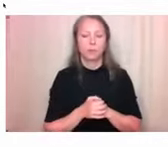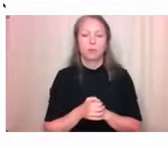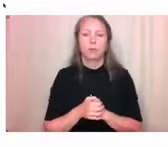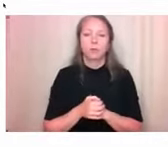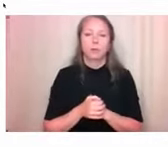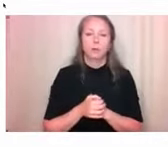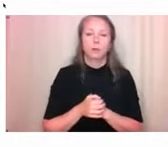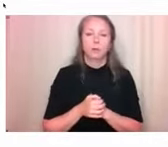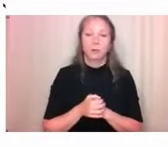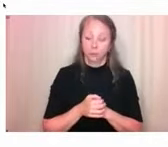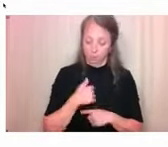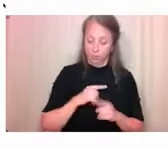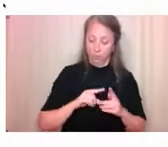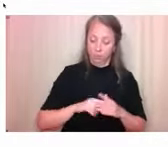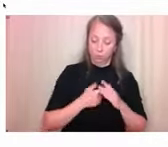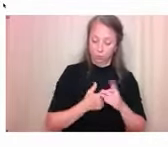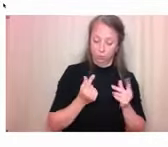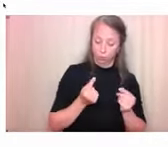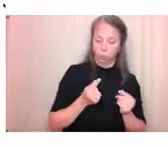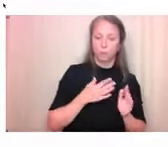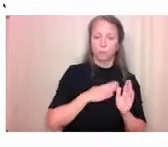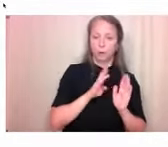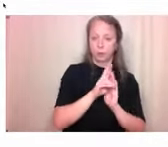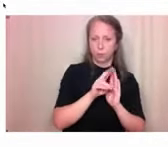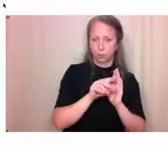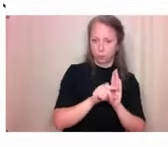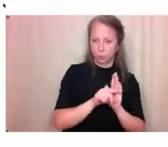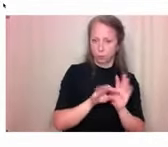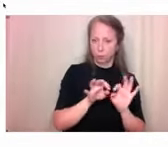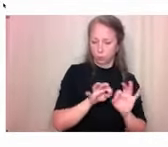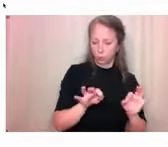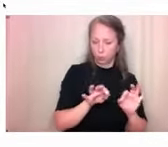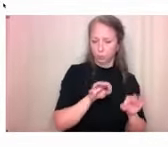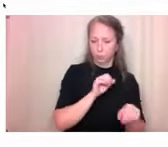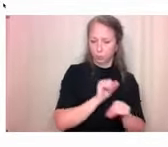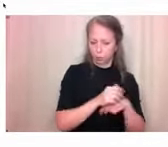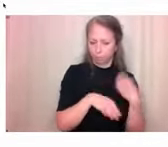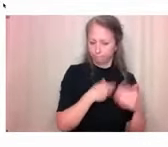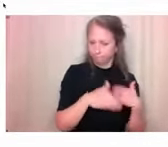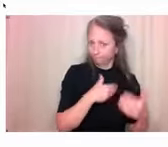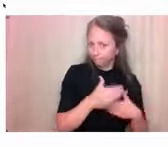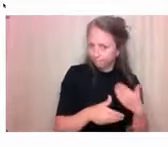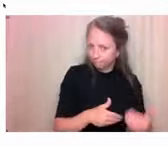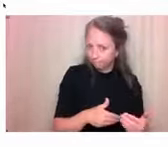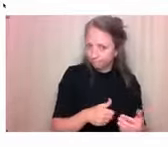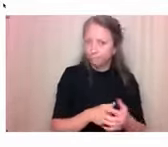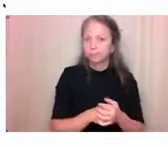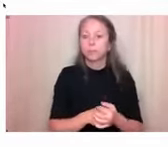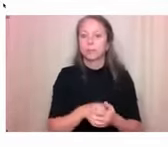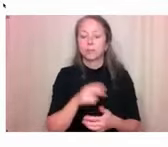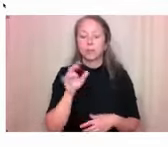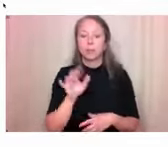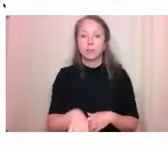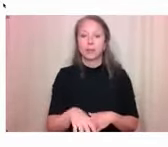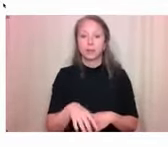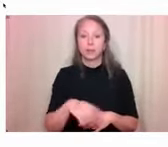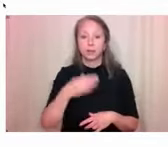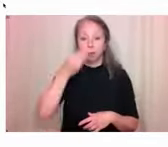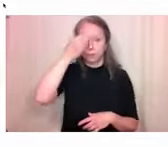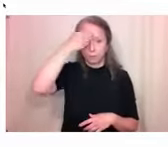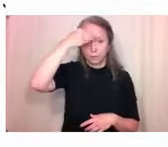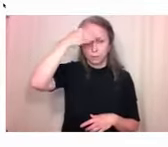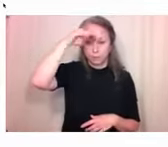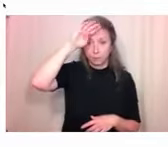undergraduate degree experience in environmental anthropology, which is something that not a lot of people